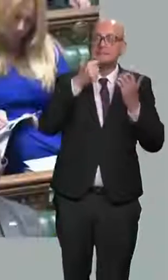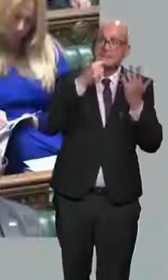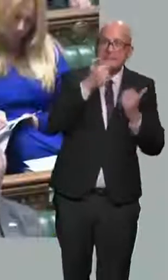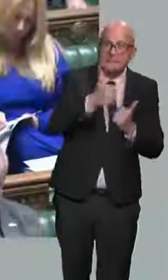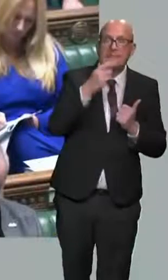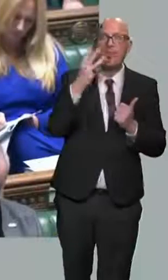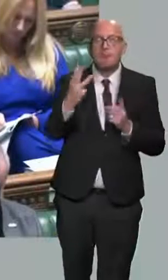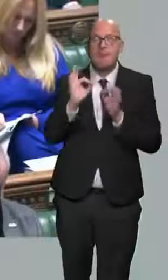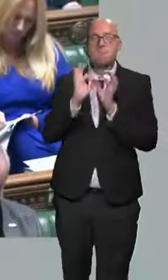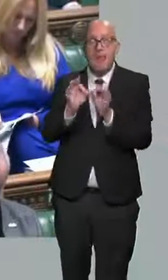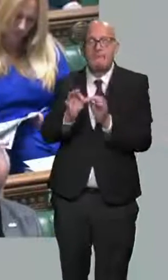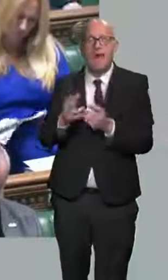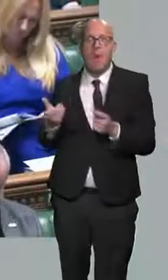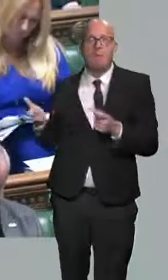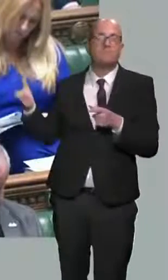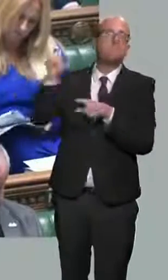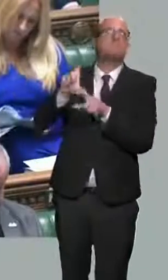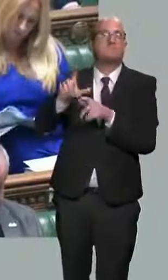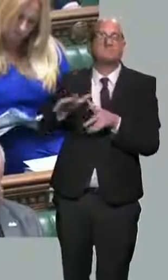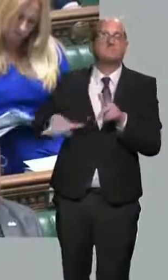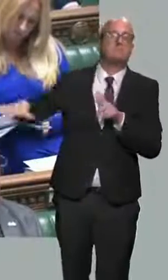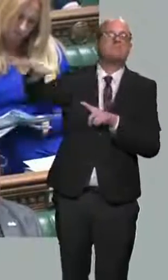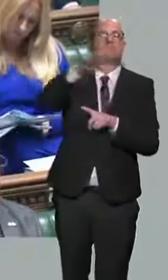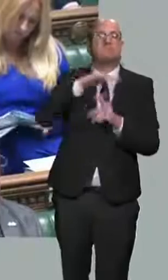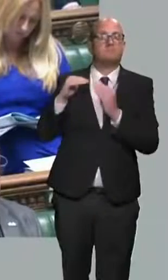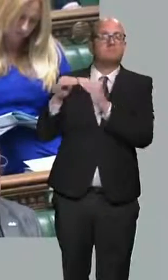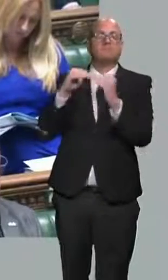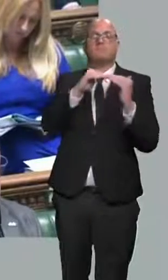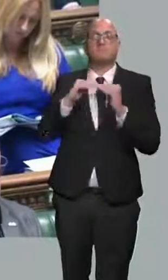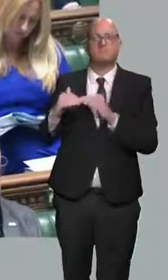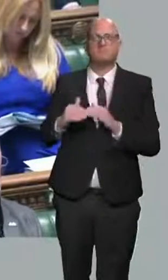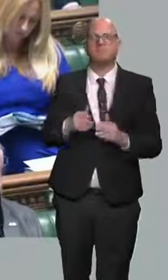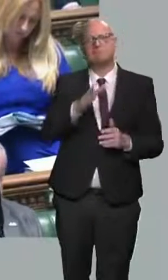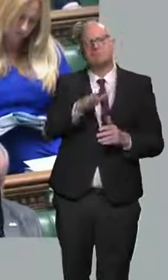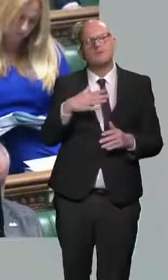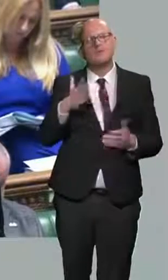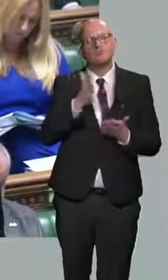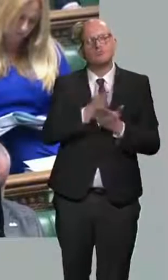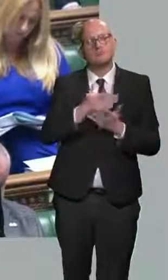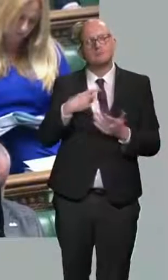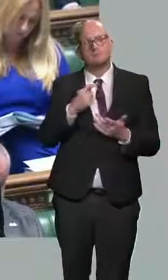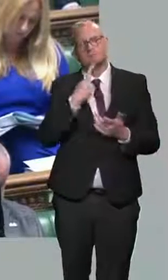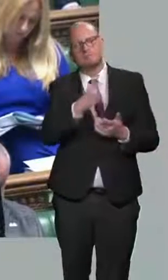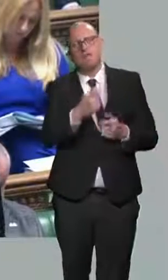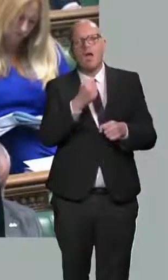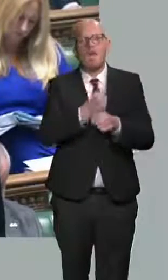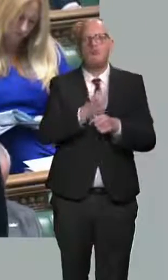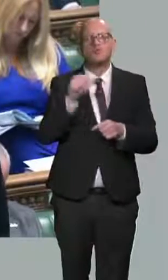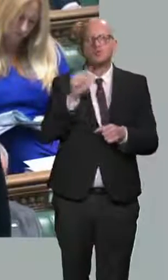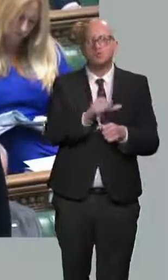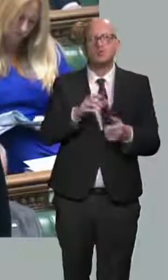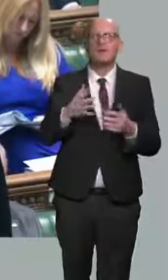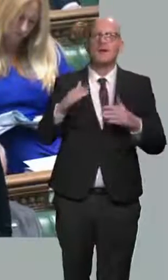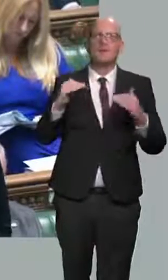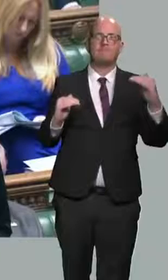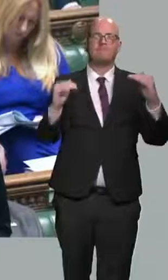The government should instead be fixing the long-standing inequality of grid charging, investing more in onshore and offshore wind, in